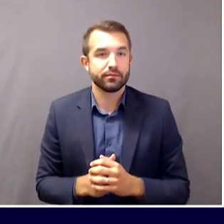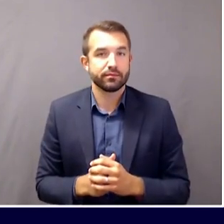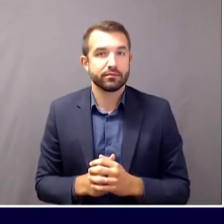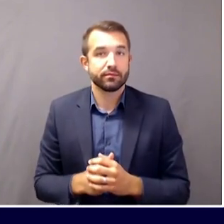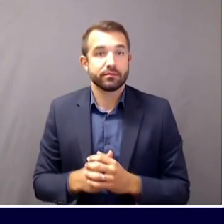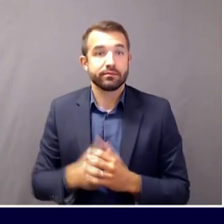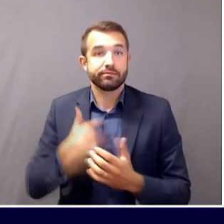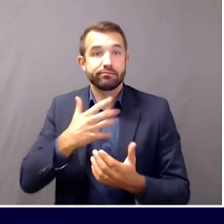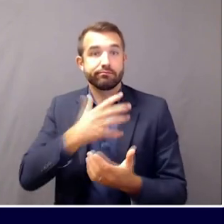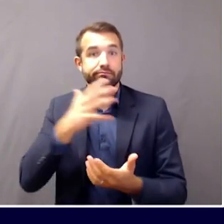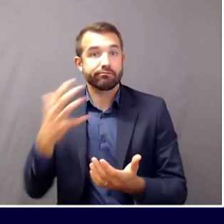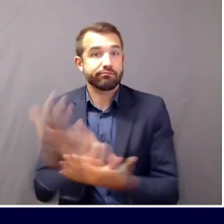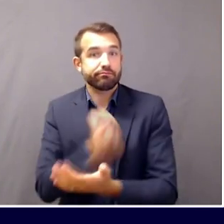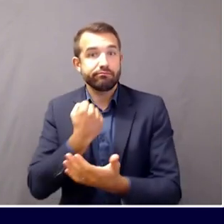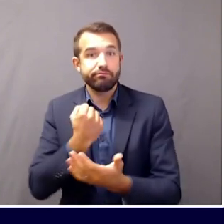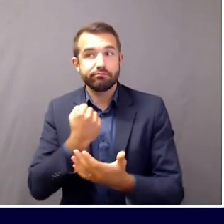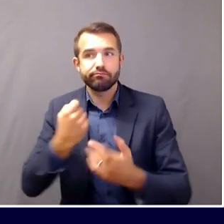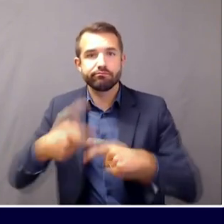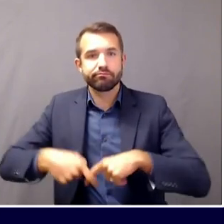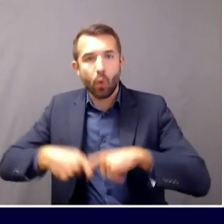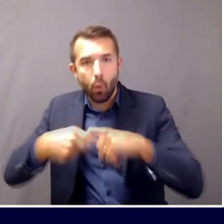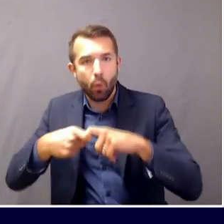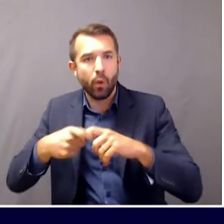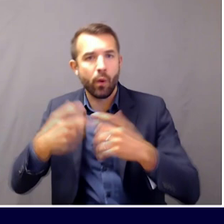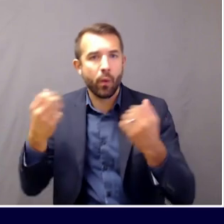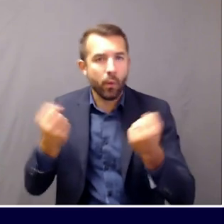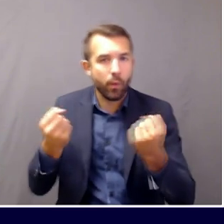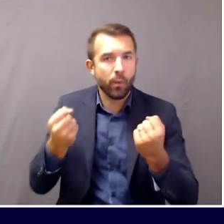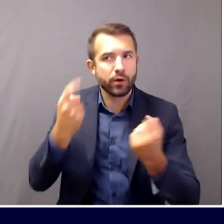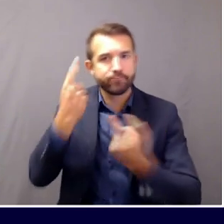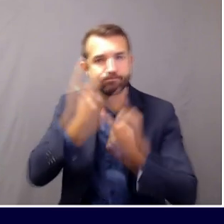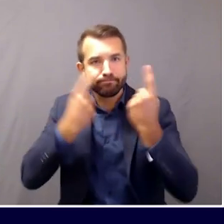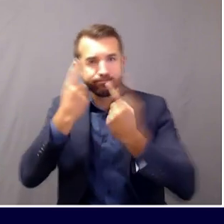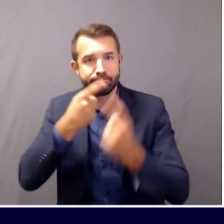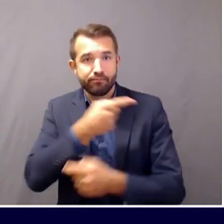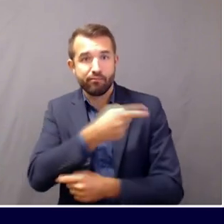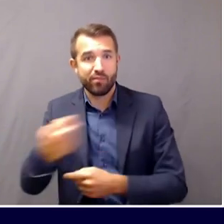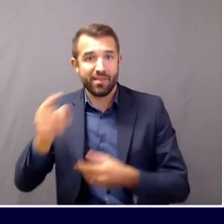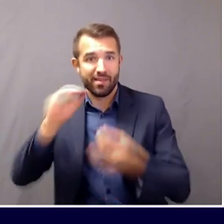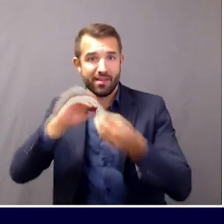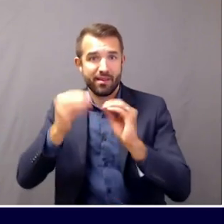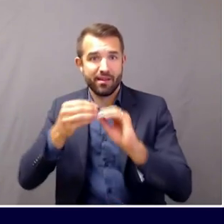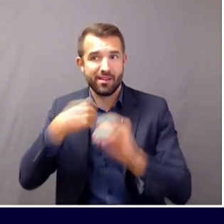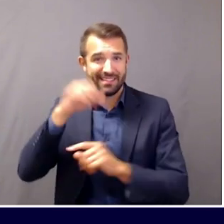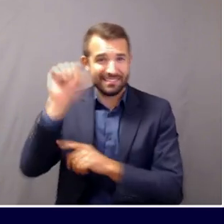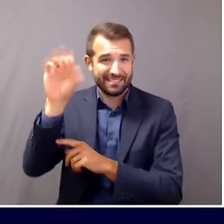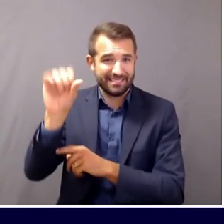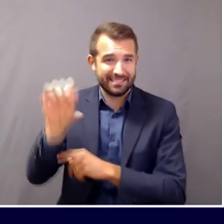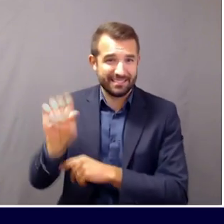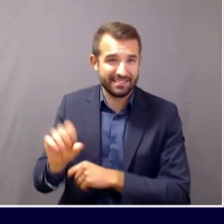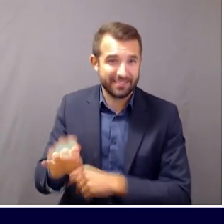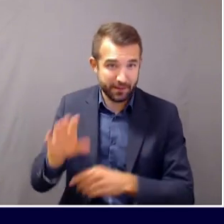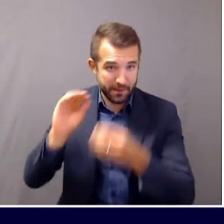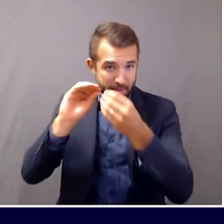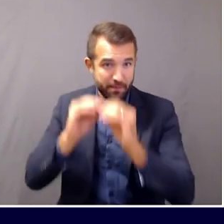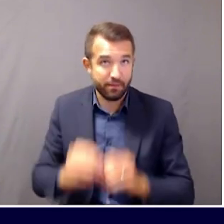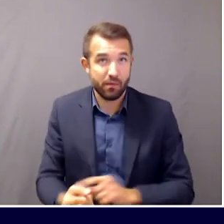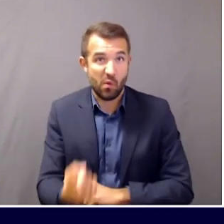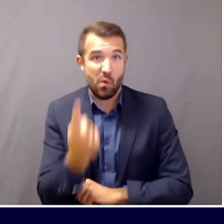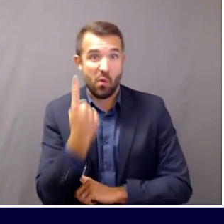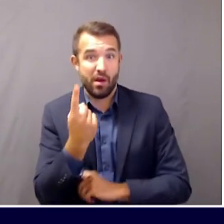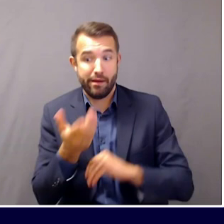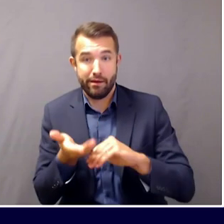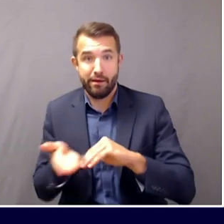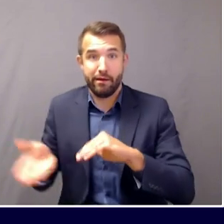on some of those numbers and provide a bit of perspective around them. With just one new net total case today, and several